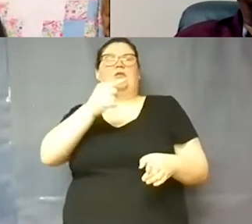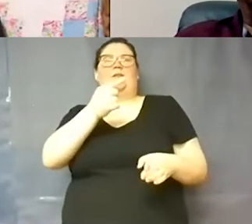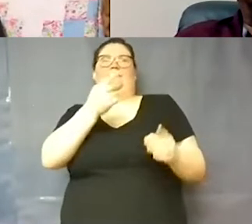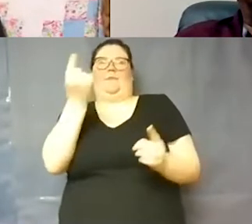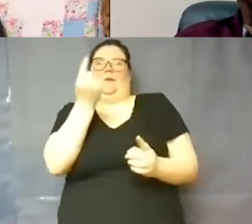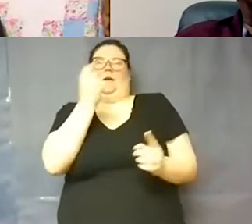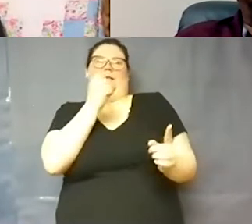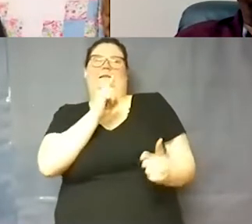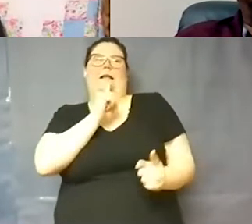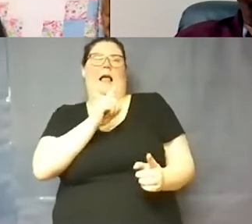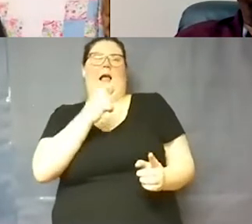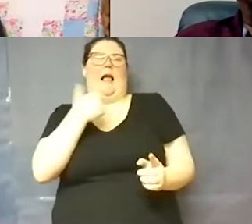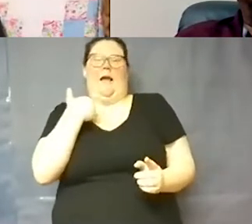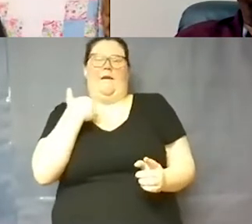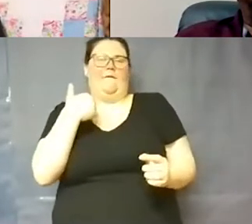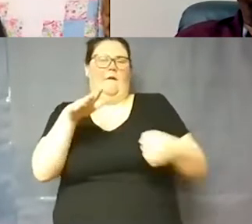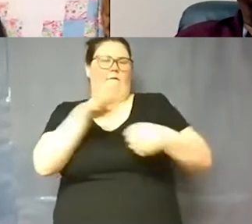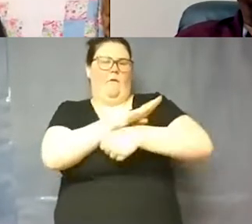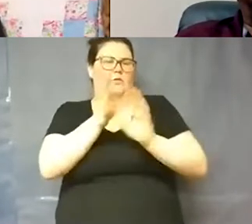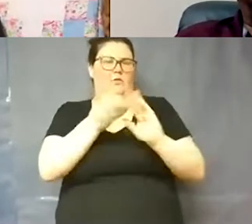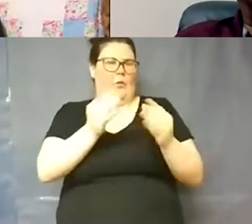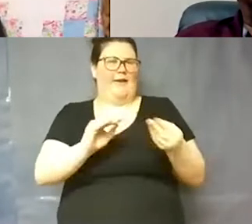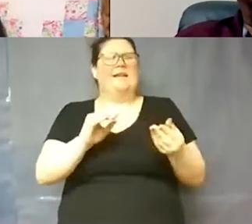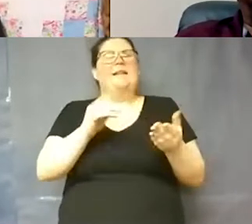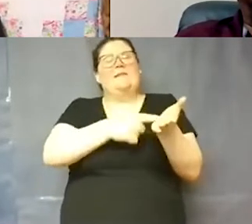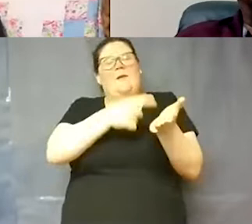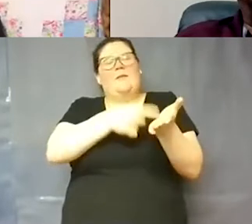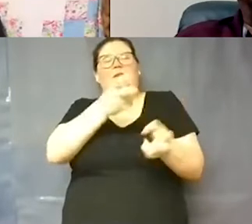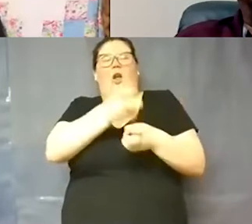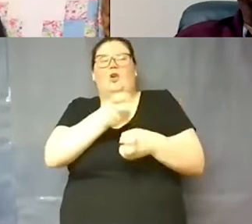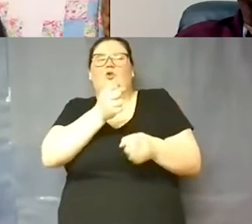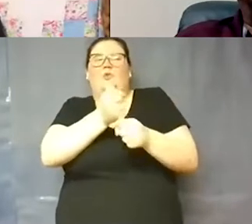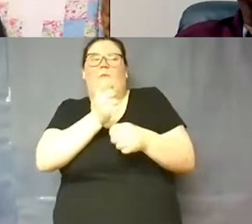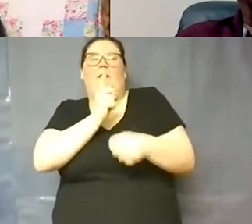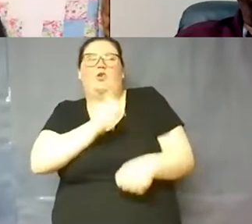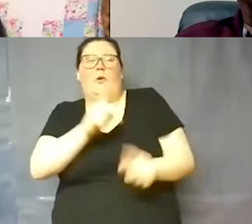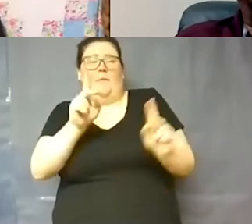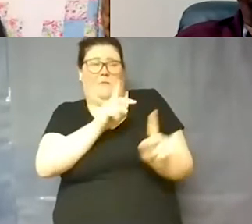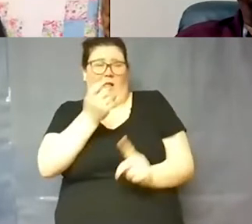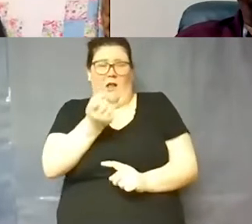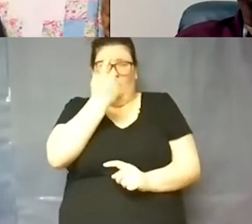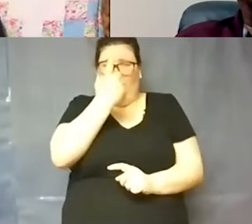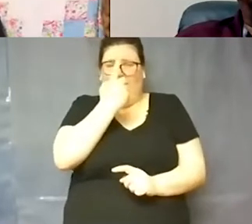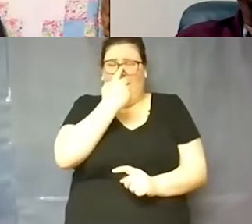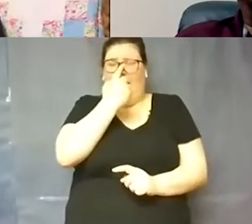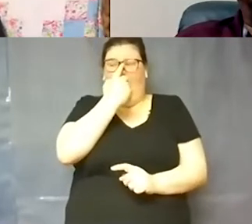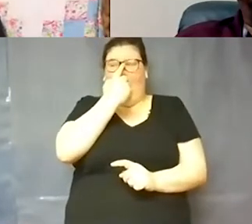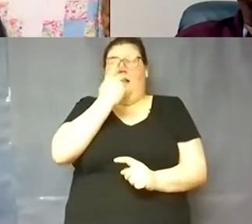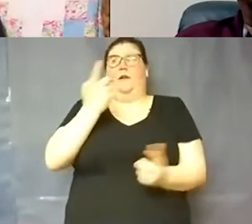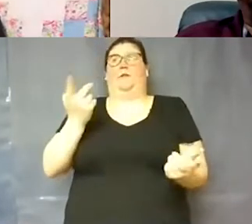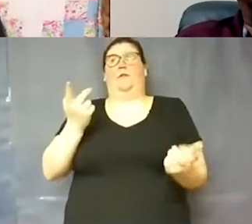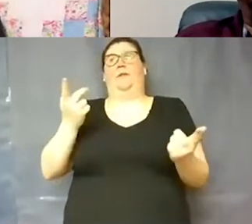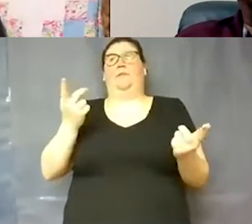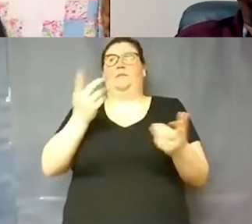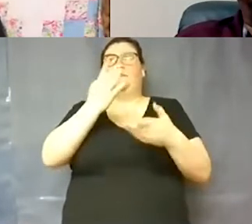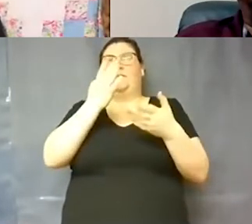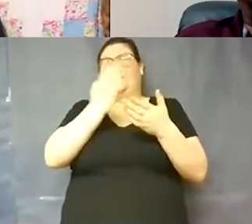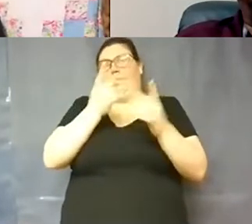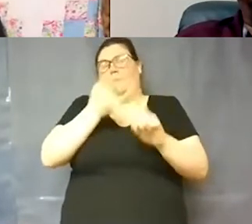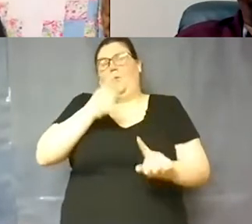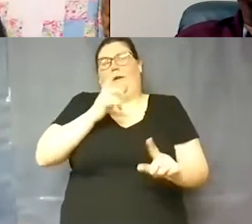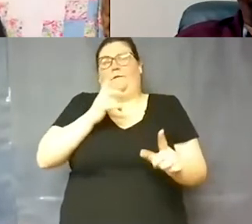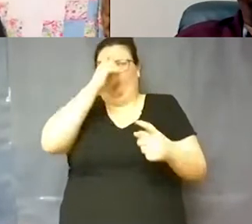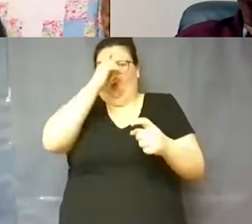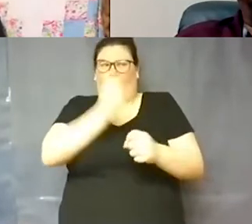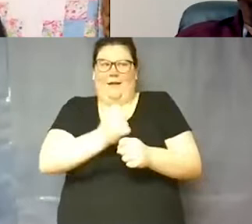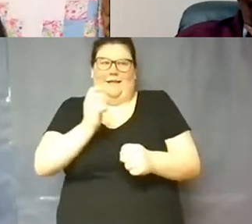full story. I mean, it's difficult sometimes to make sure people understand that we've, I mean, people at some point just have to trust that we've